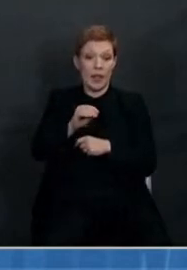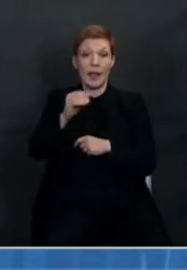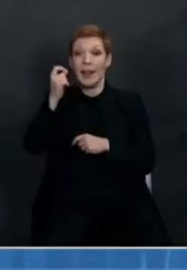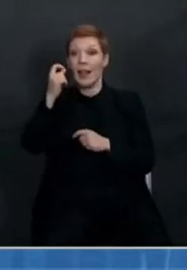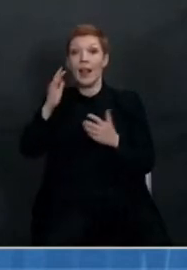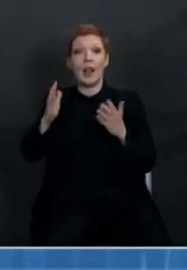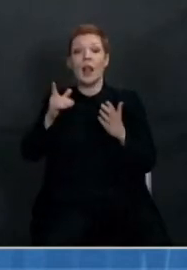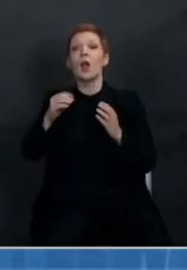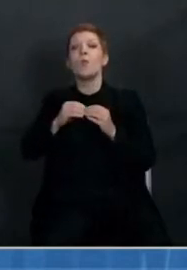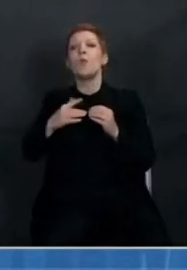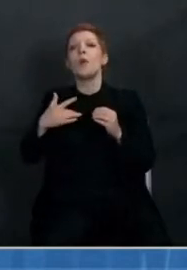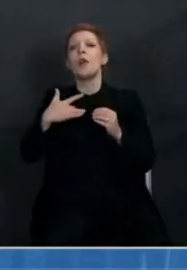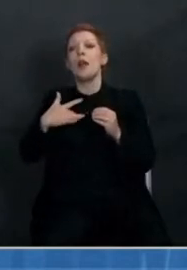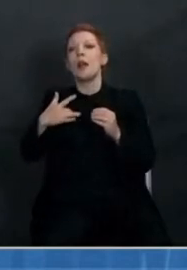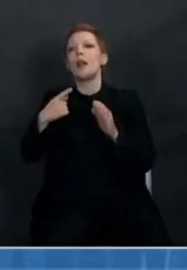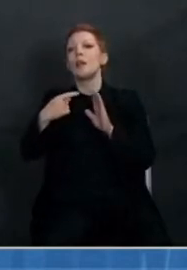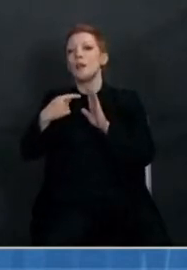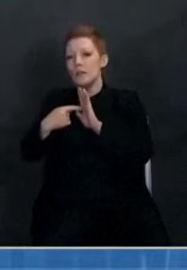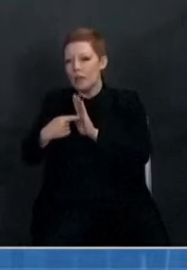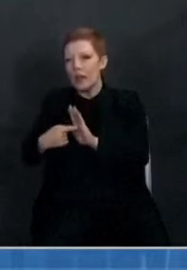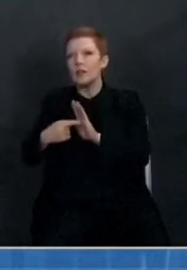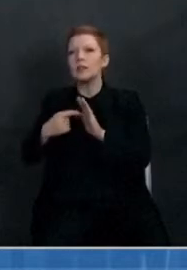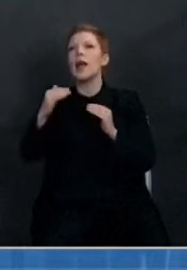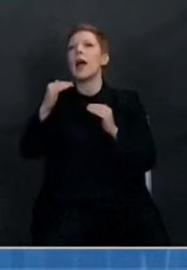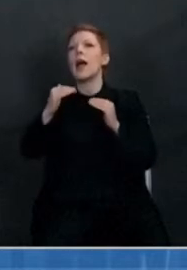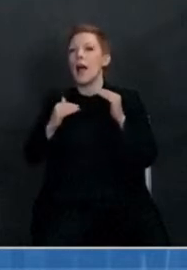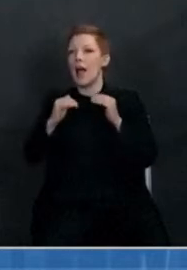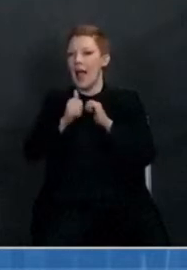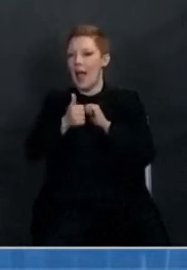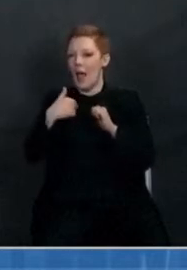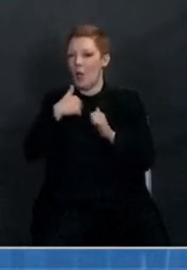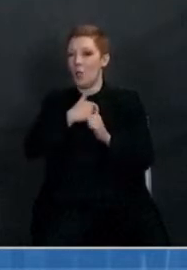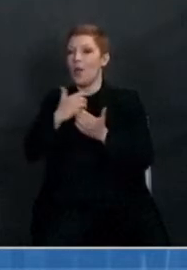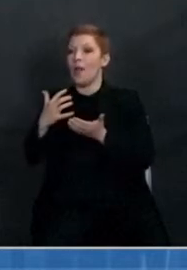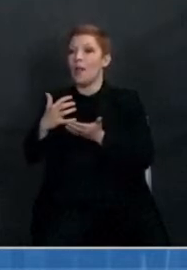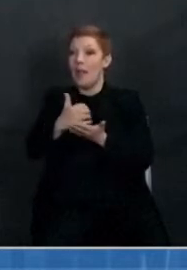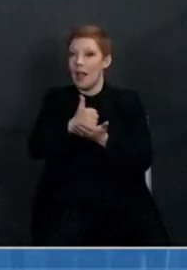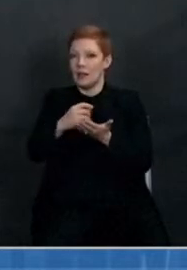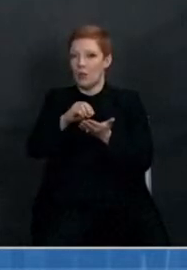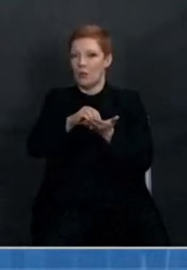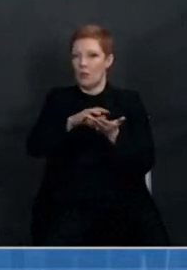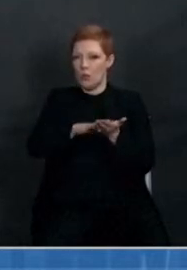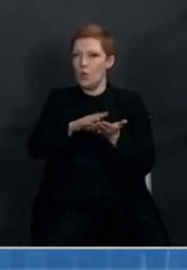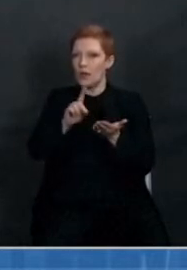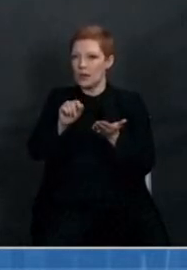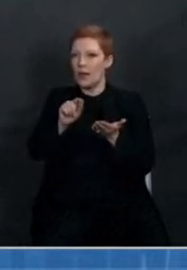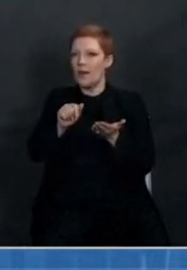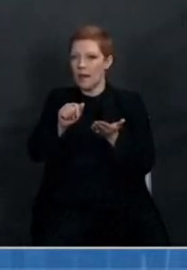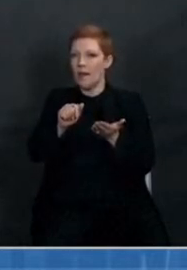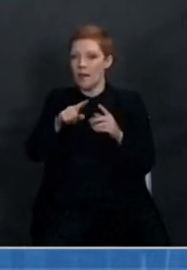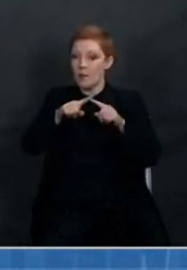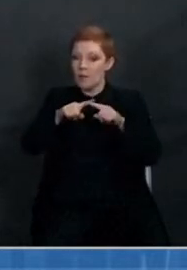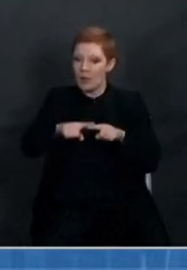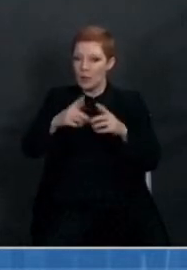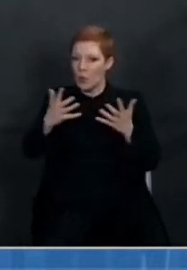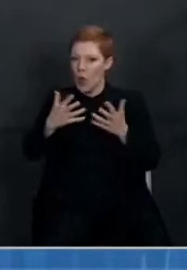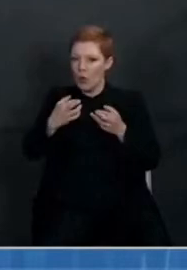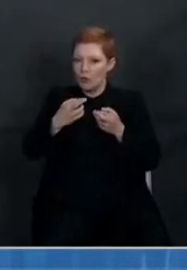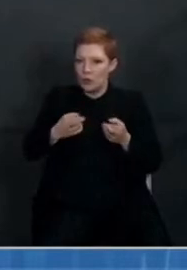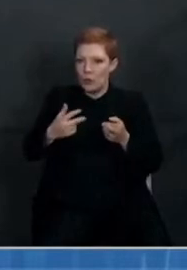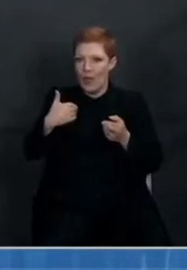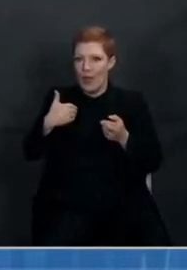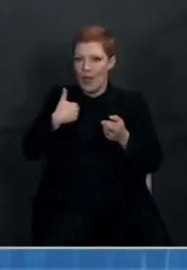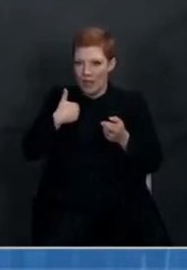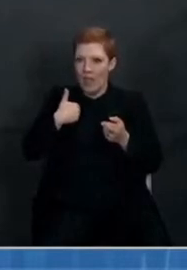it is more likely that it reflects some inherent inequities and how our data are collected and reported in different places based on resources and how much equity